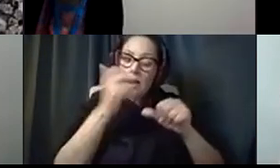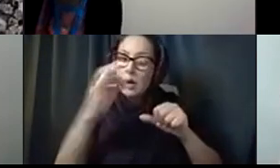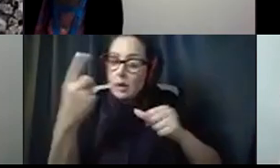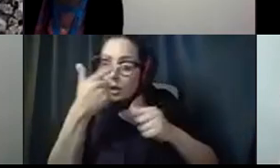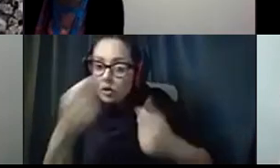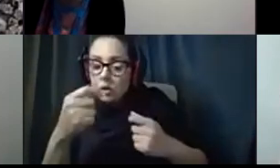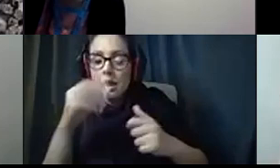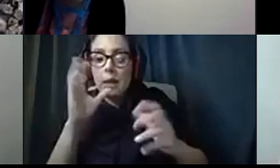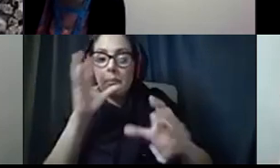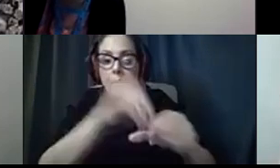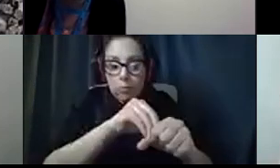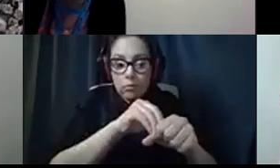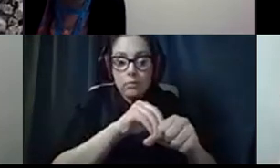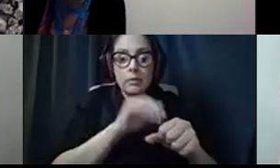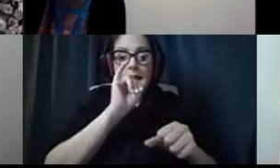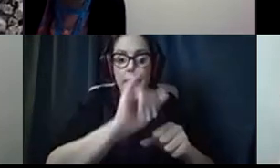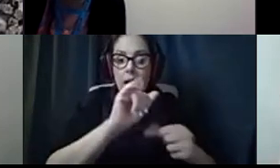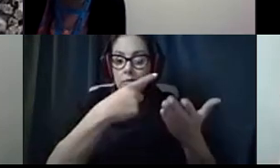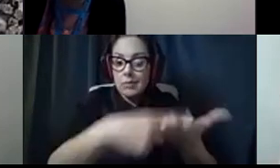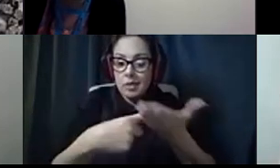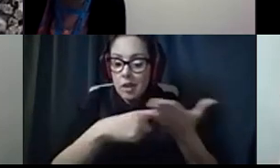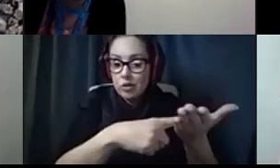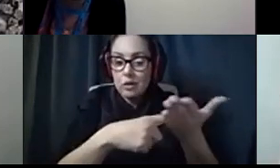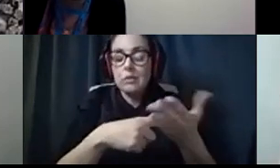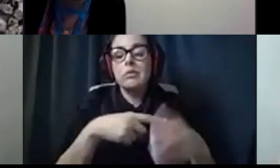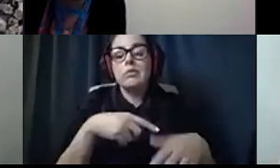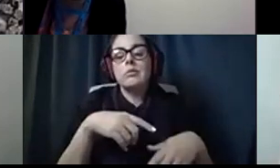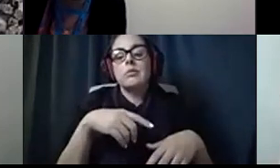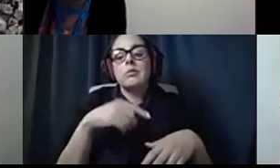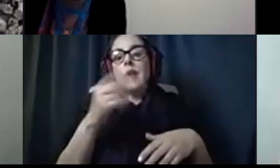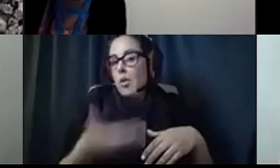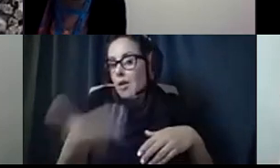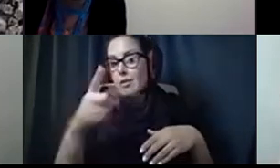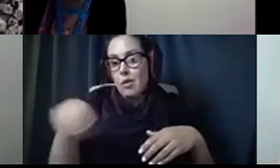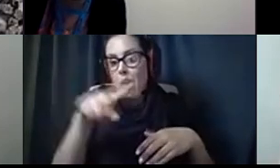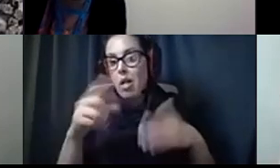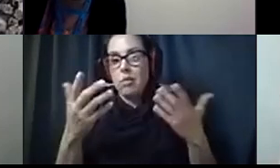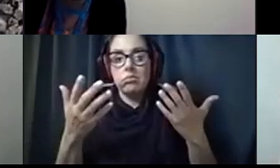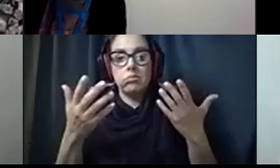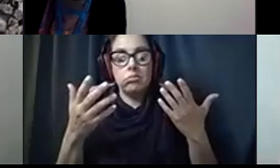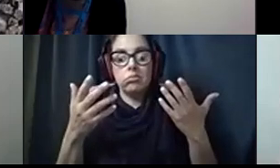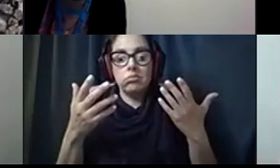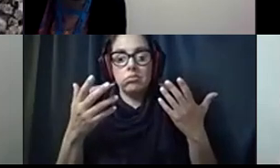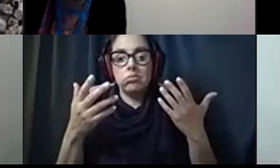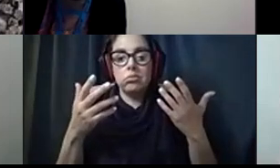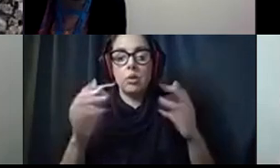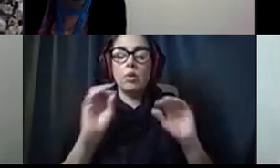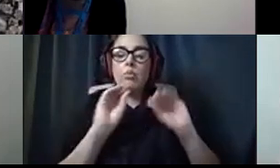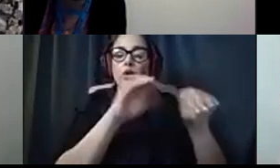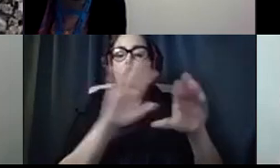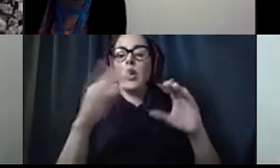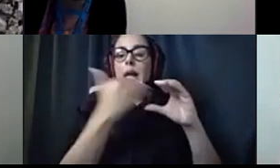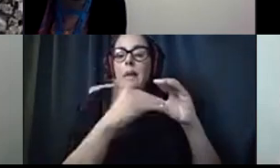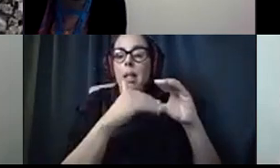participating in that discussion, I welcome you guys to put your email address